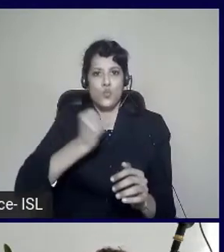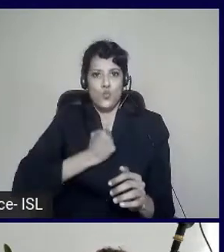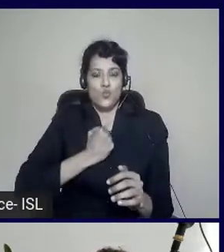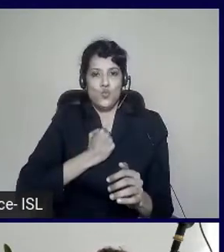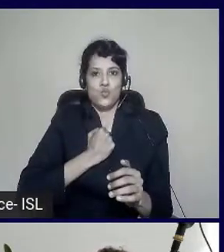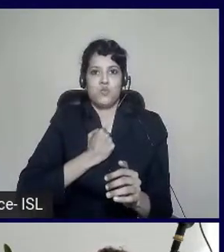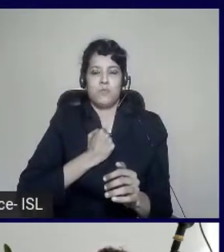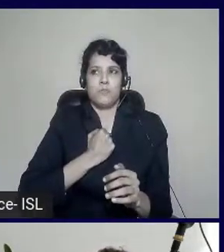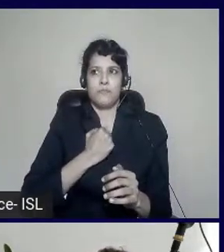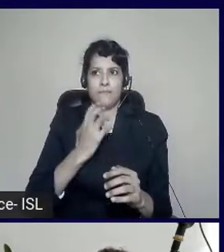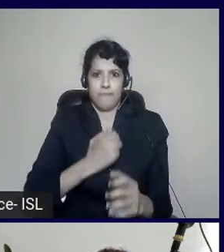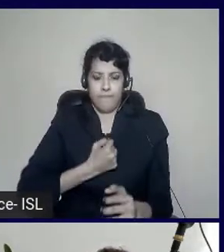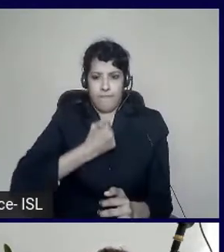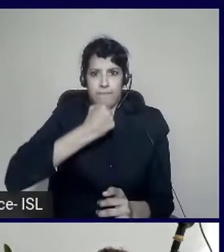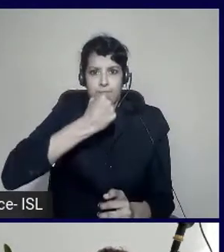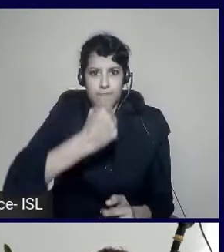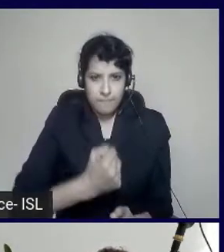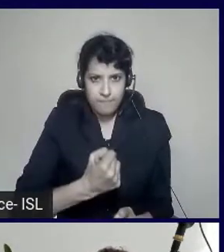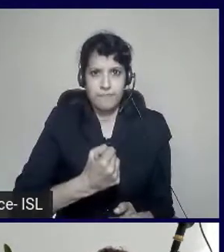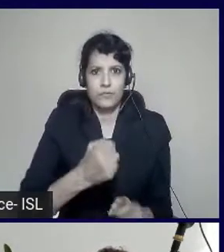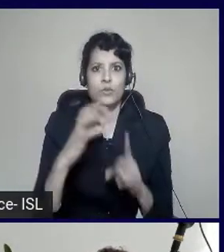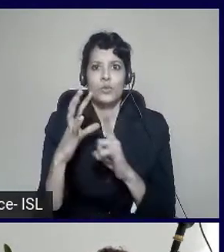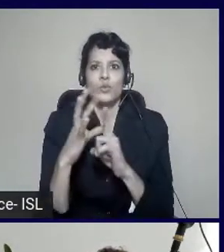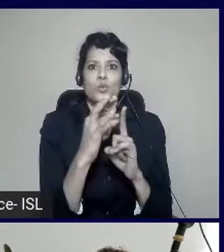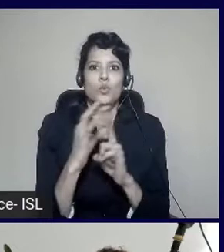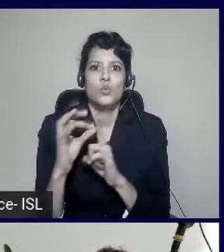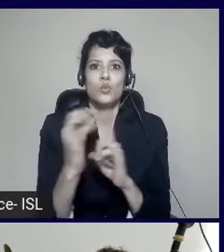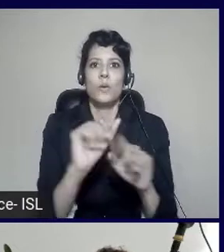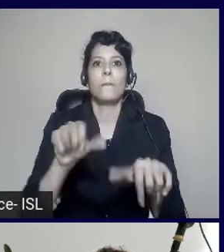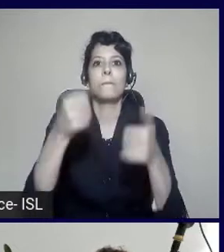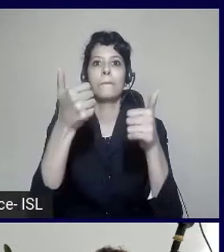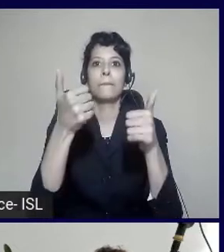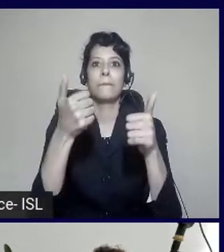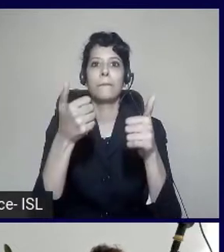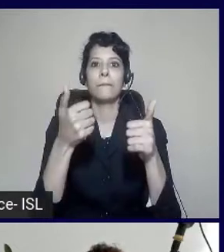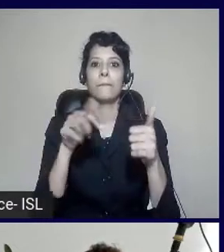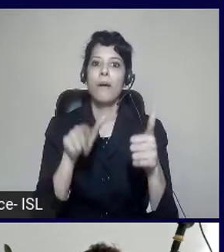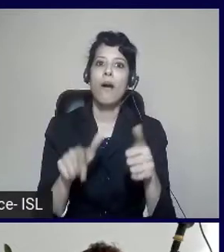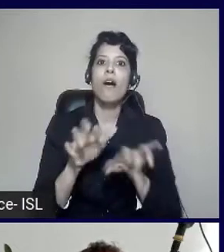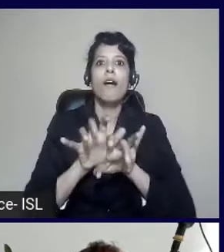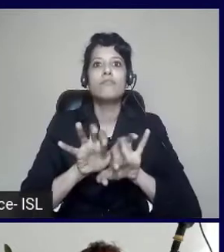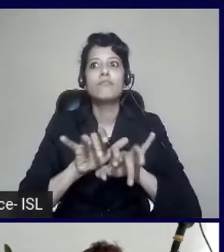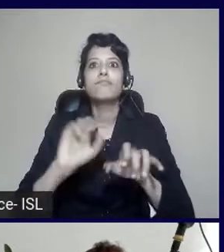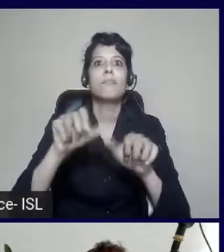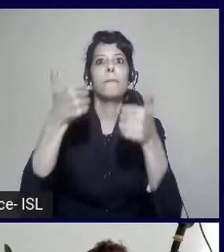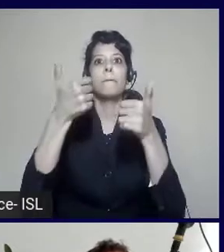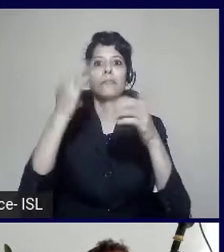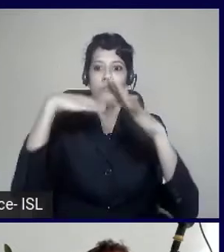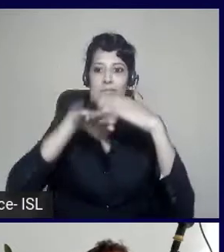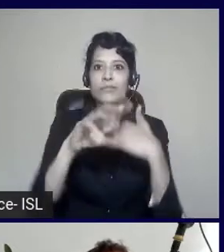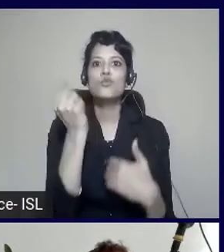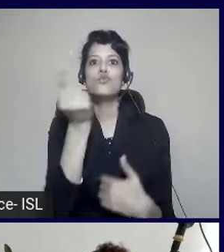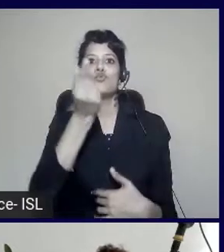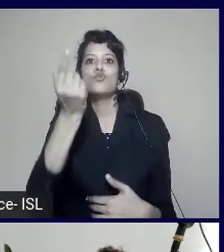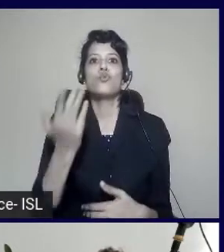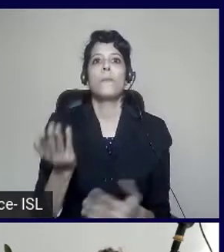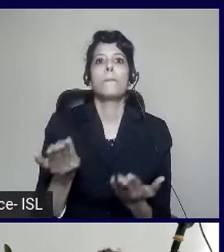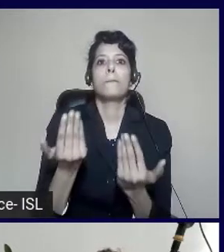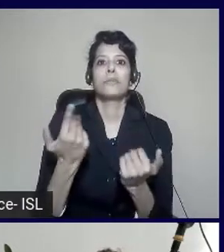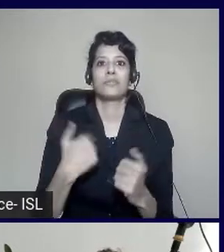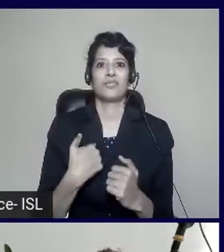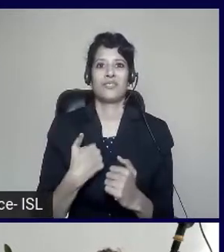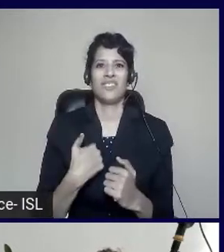person. So instead of popping that bubble, what you do is you enter into that bubble, you step into that person's bubble, and you